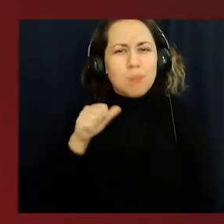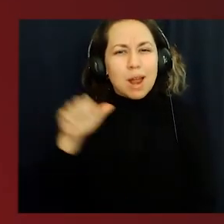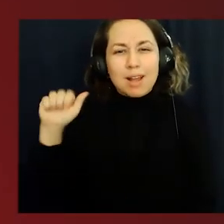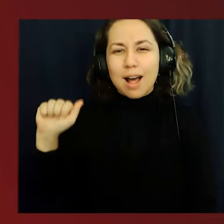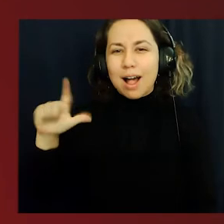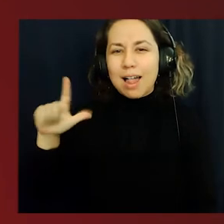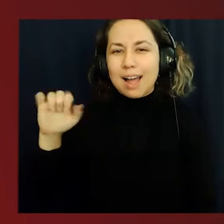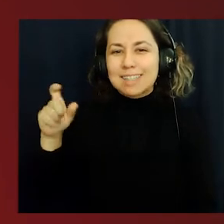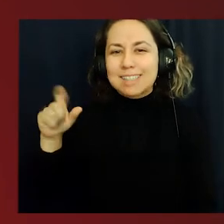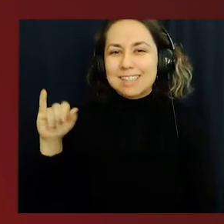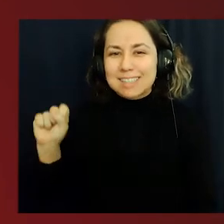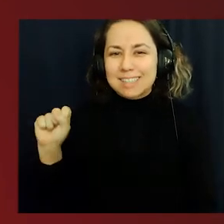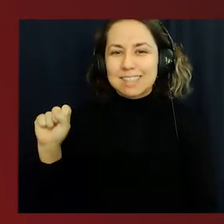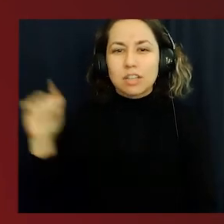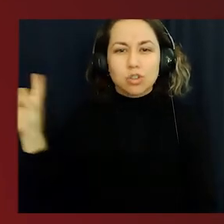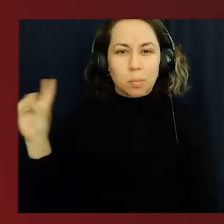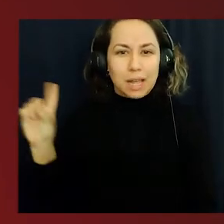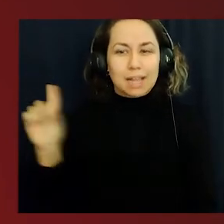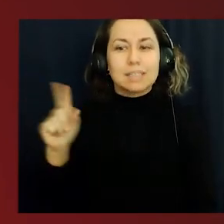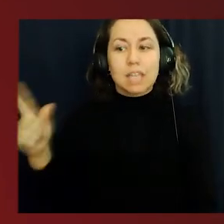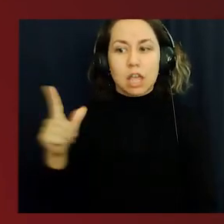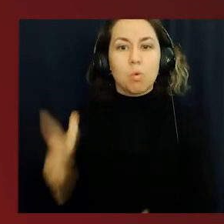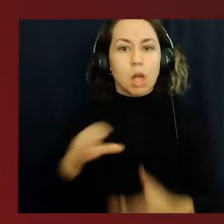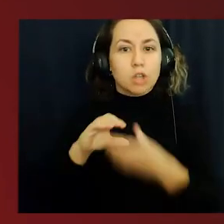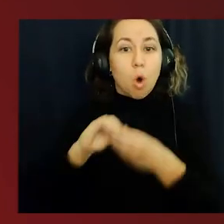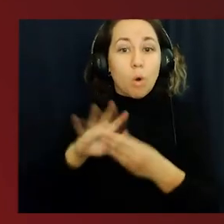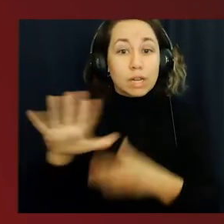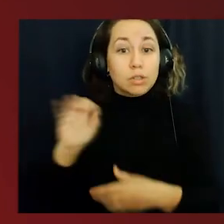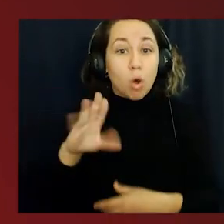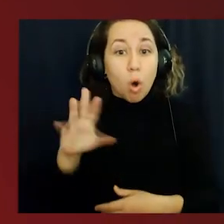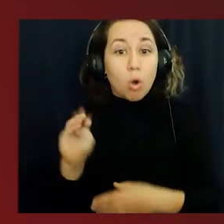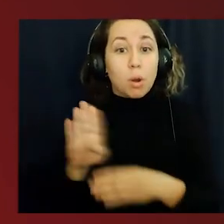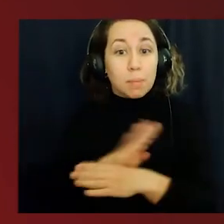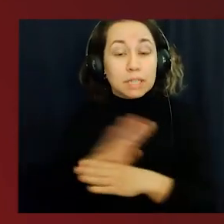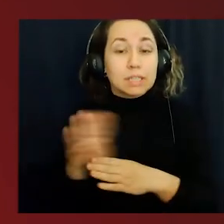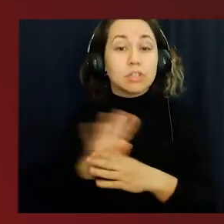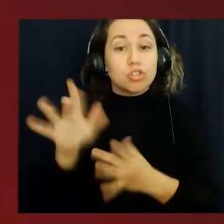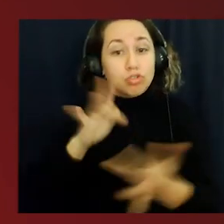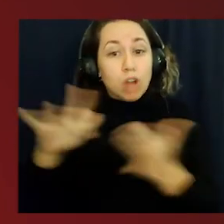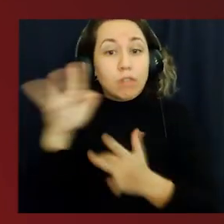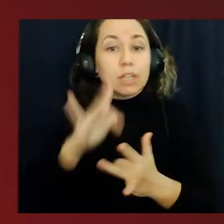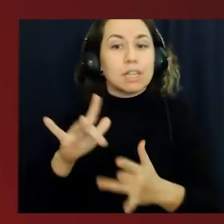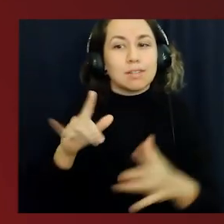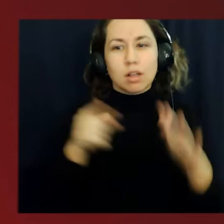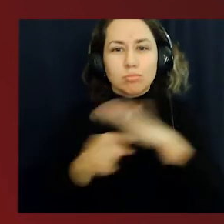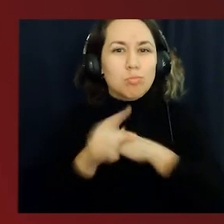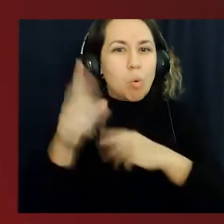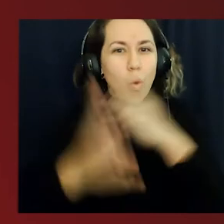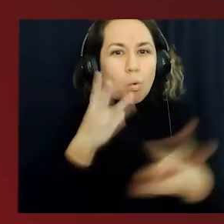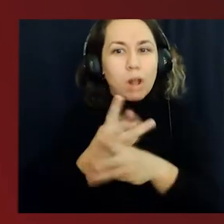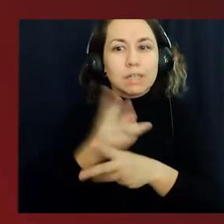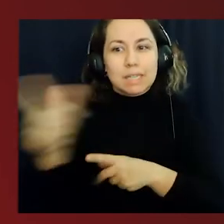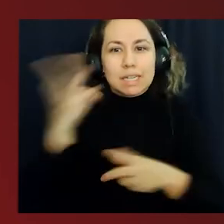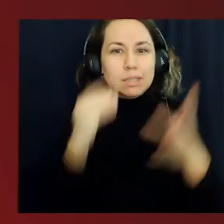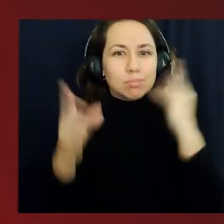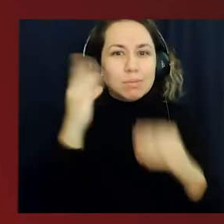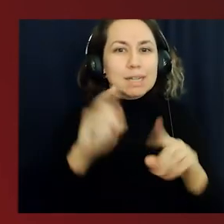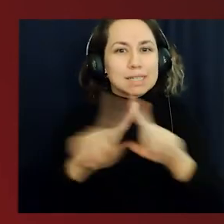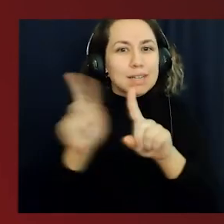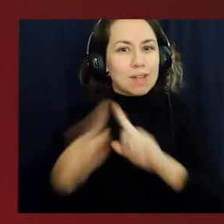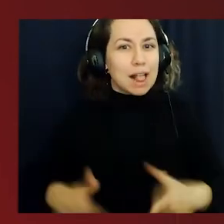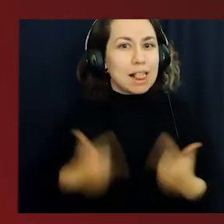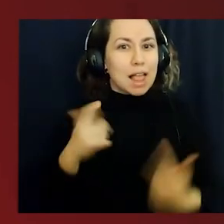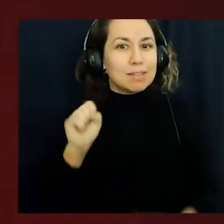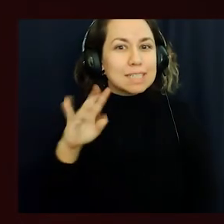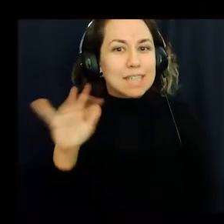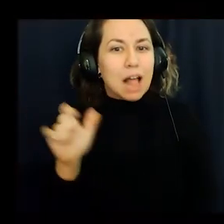Alexis Dominguez. His goal is to own his own business, travel, and explore the world while experiencing different lifestyles and cultures of other people.